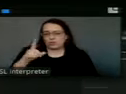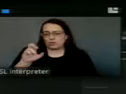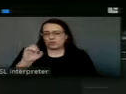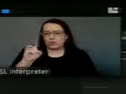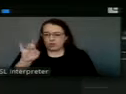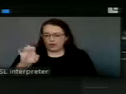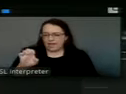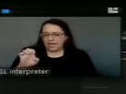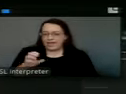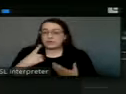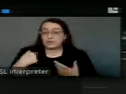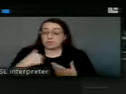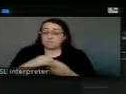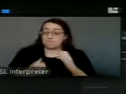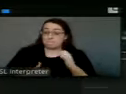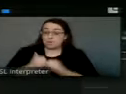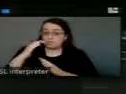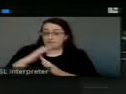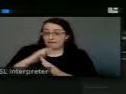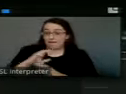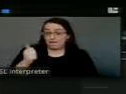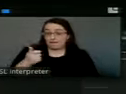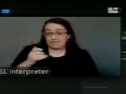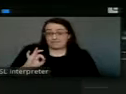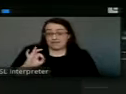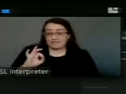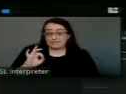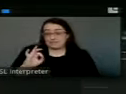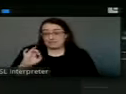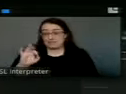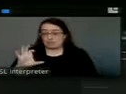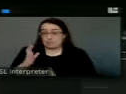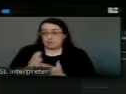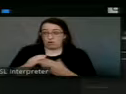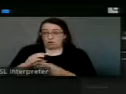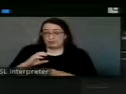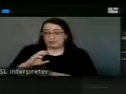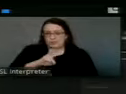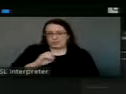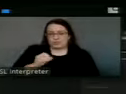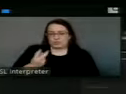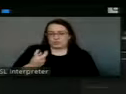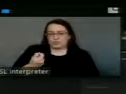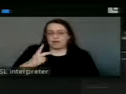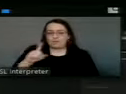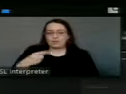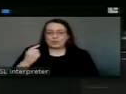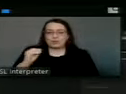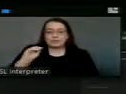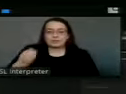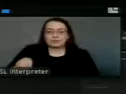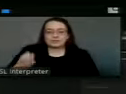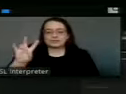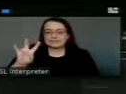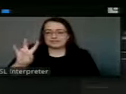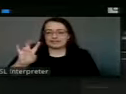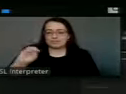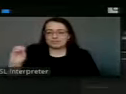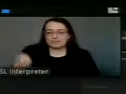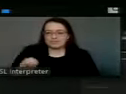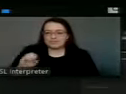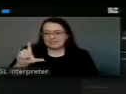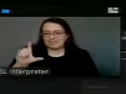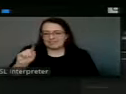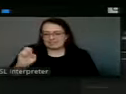When we got up to our very highest point, that 1,900 parts per million in 2012, we could have only put in 7% lake